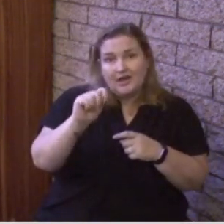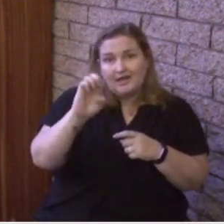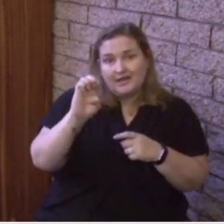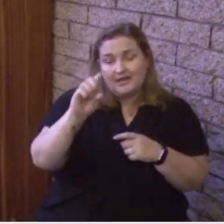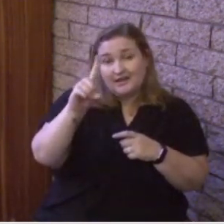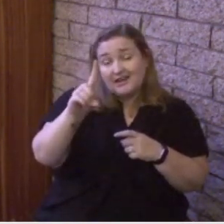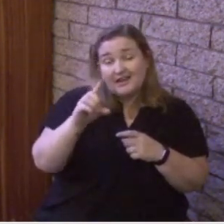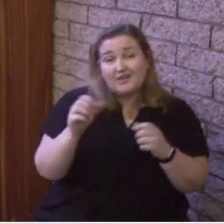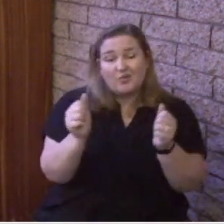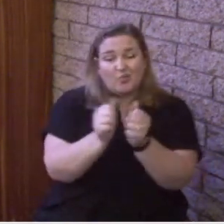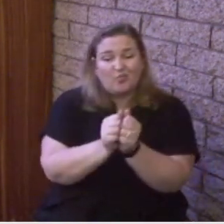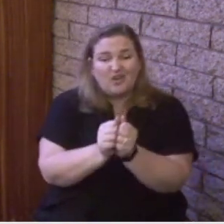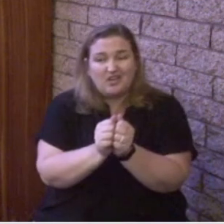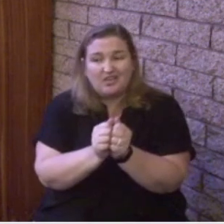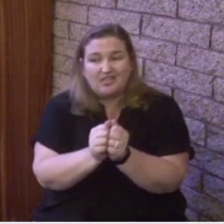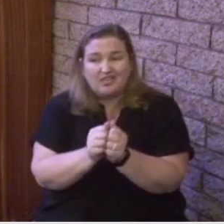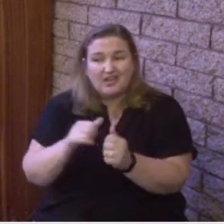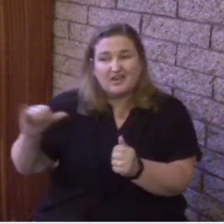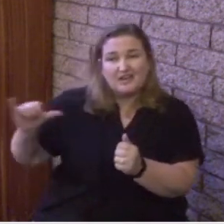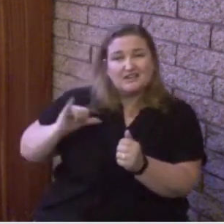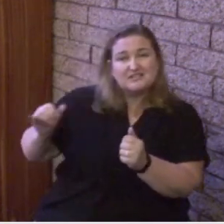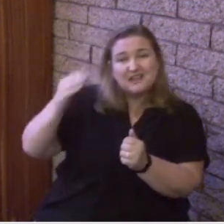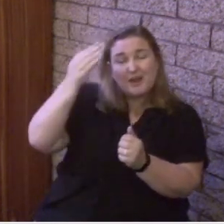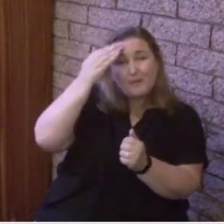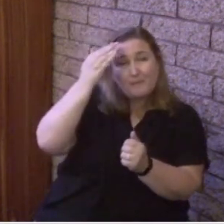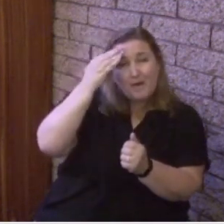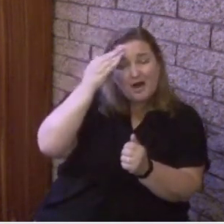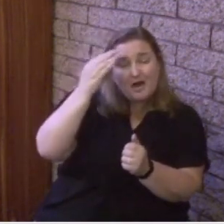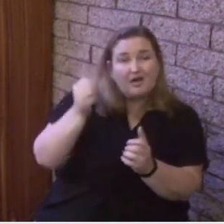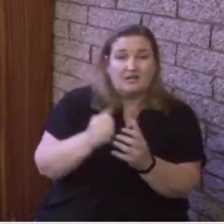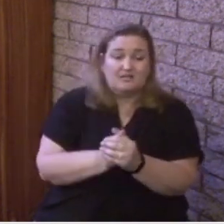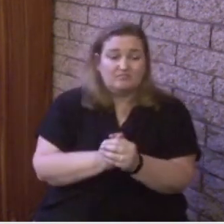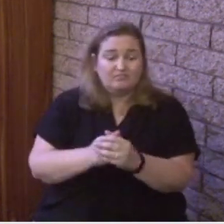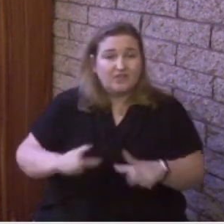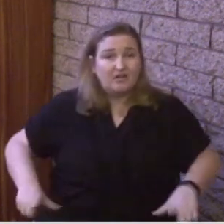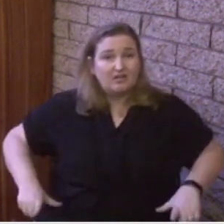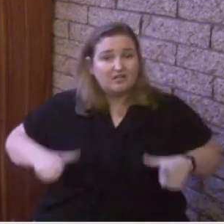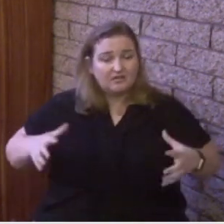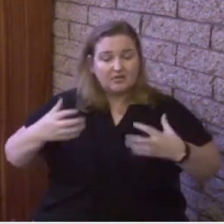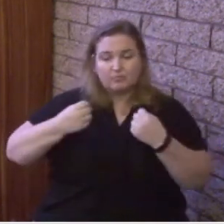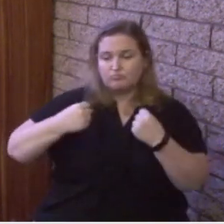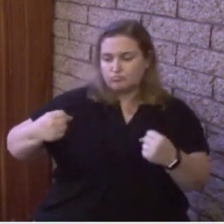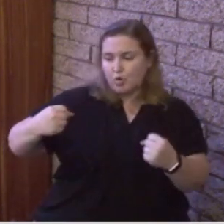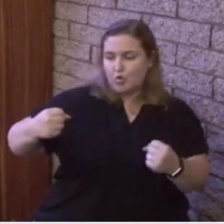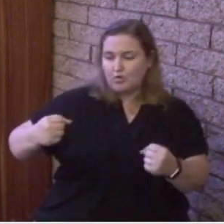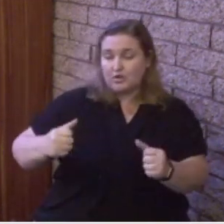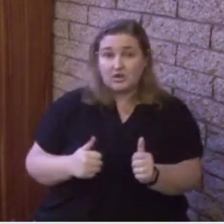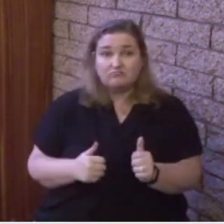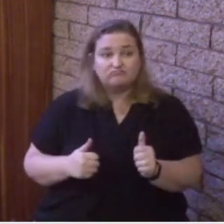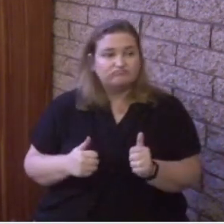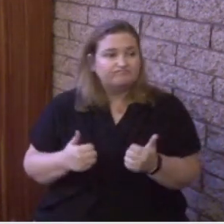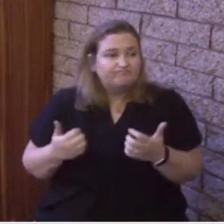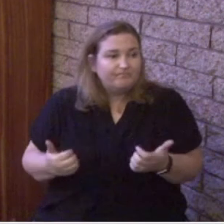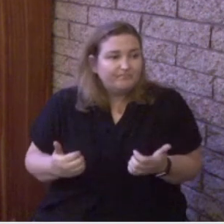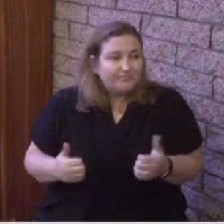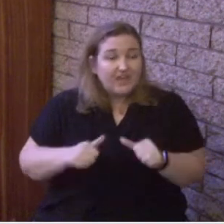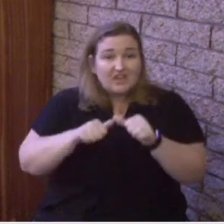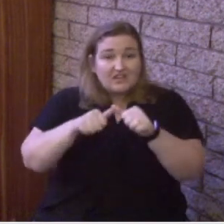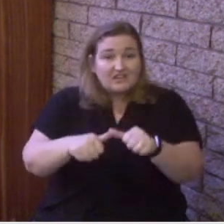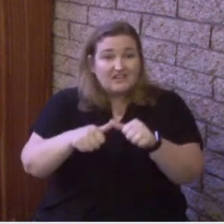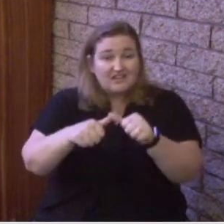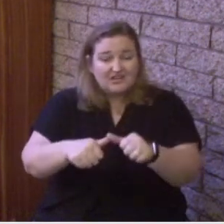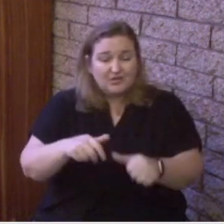Are you living each day boldly and furthering the kingdom of God? Living a life of boldness and